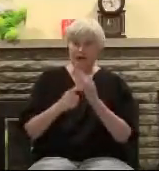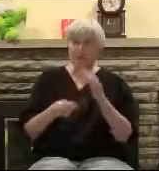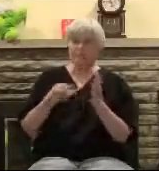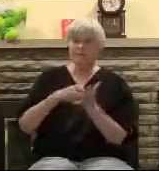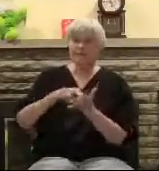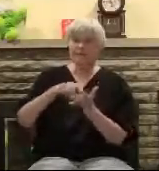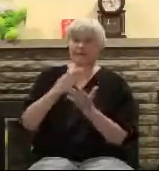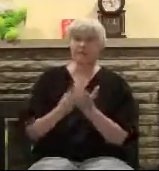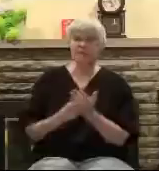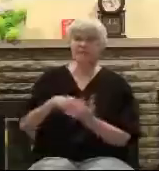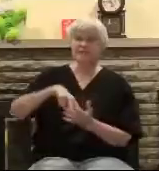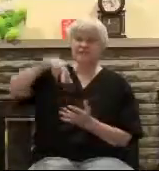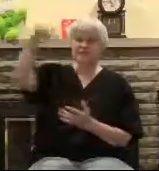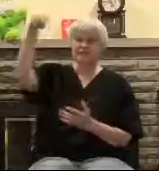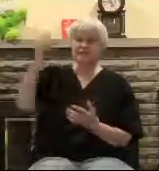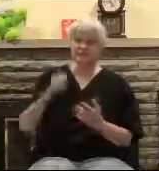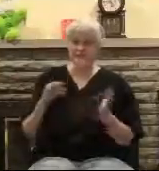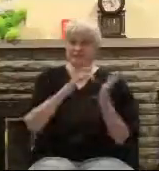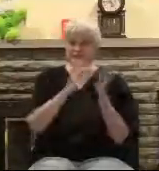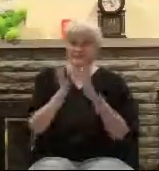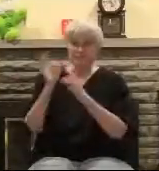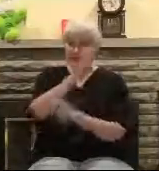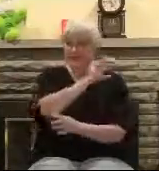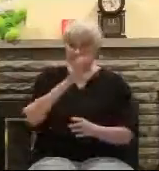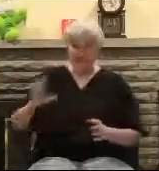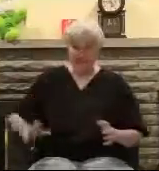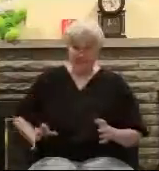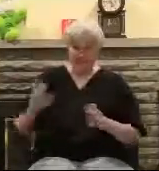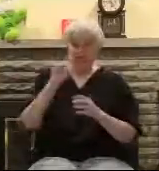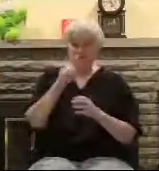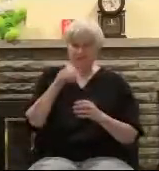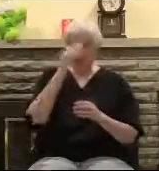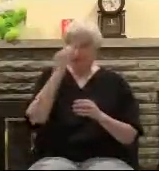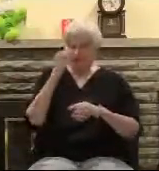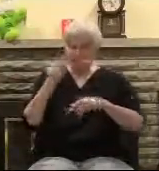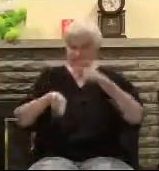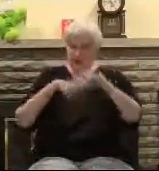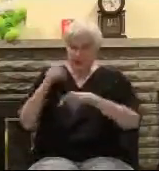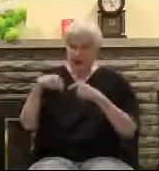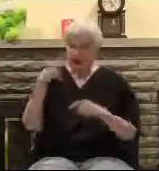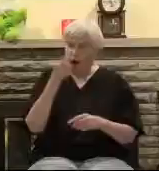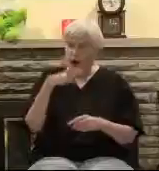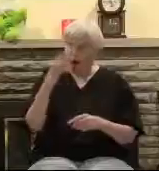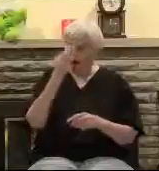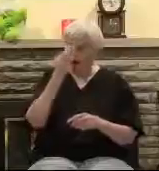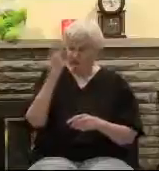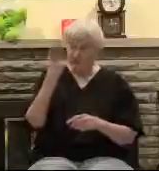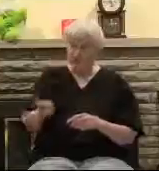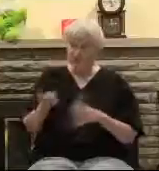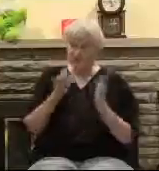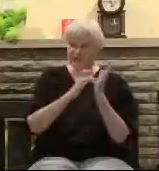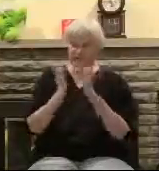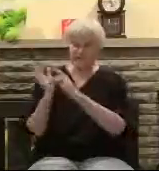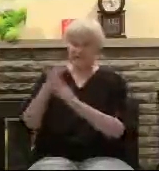willing to watch or listen to this message, we would strongly urge you to do what you can to get them near the radio as this